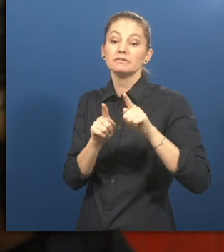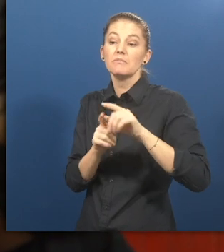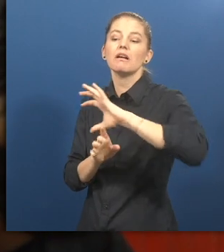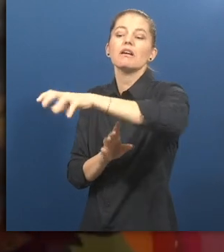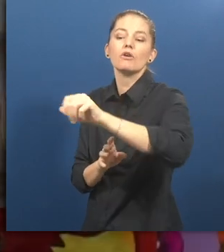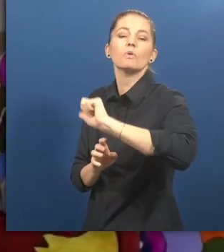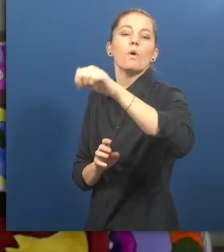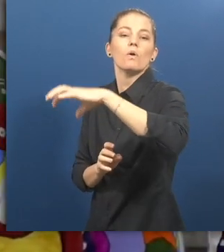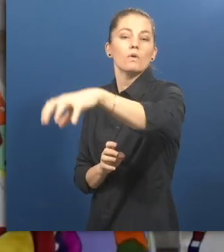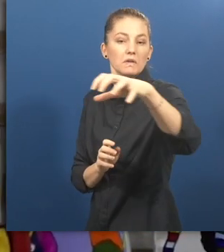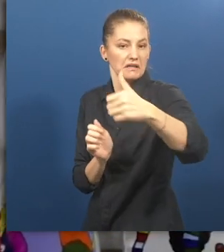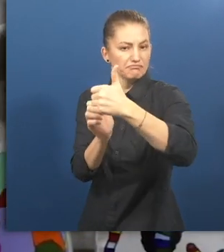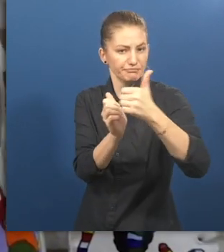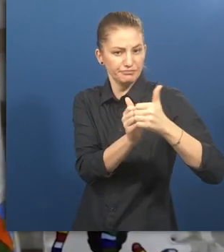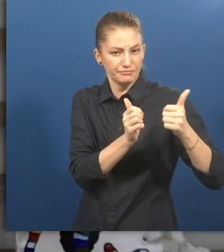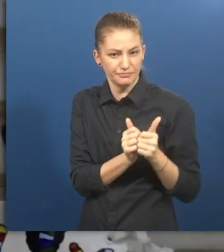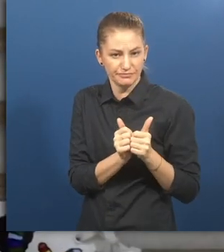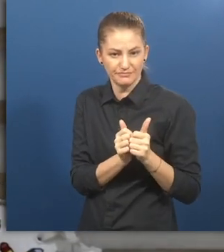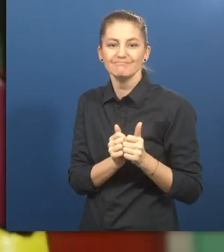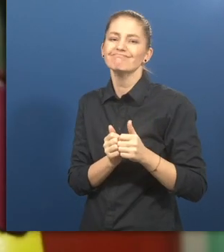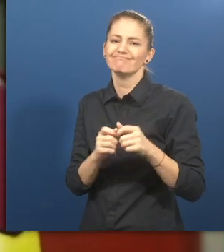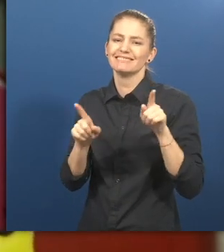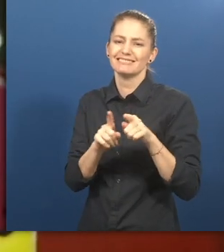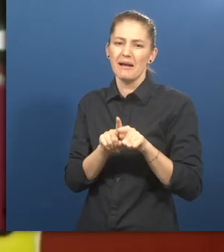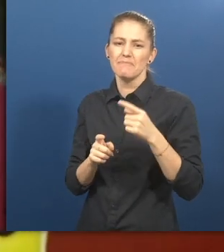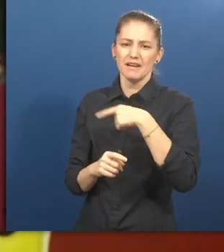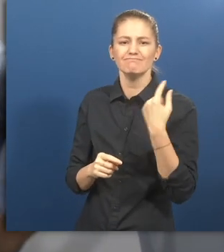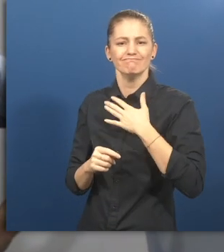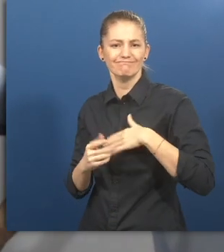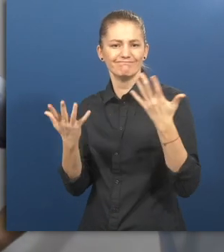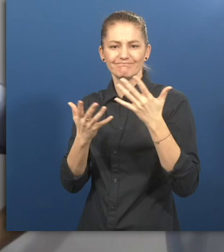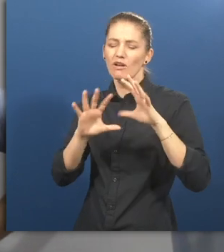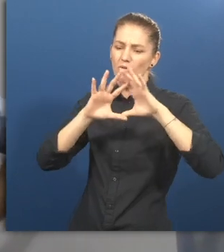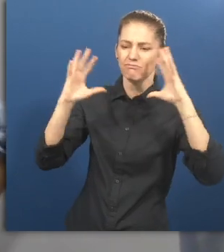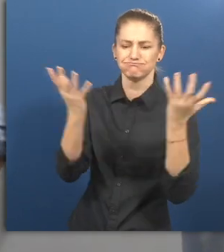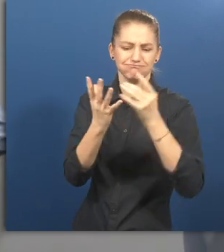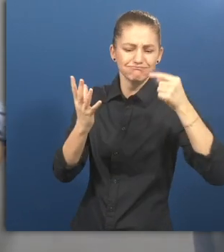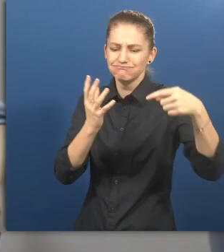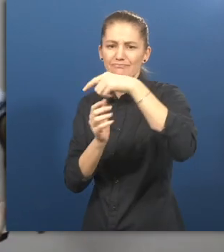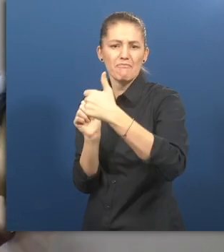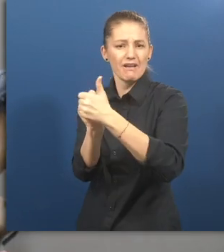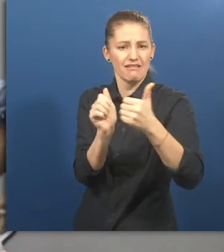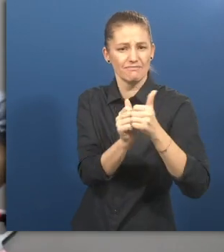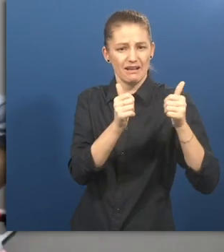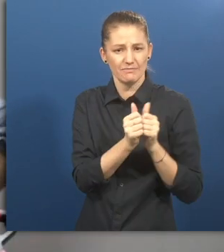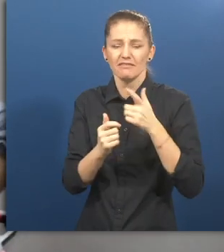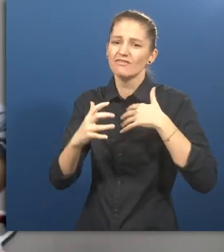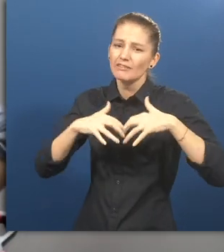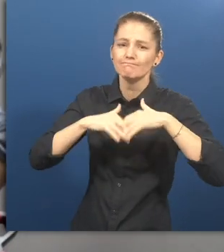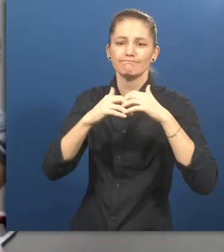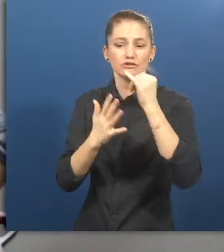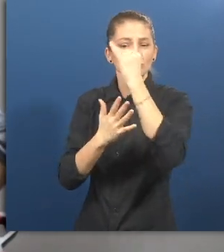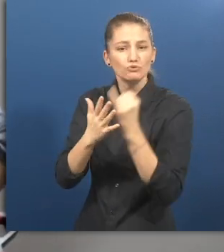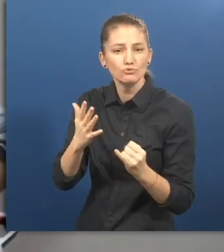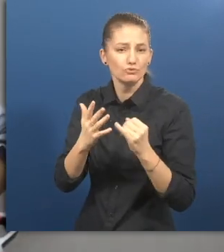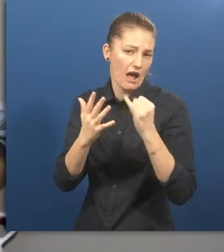to partner with new institutions across the globe. We wish to establish art studios, production houses and other